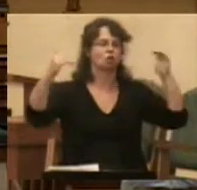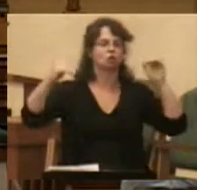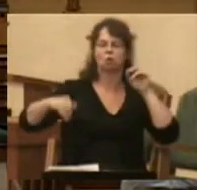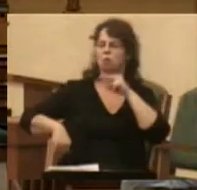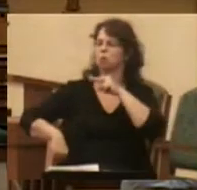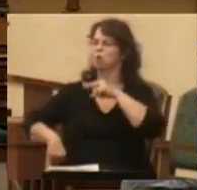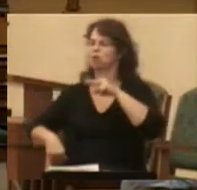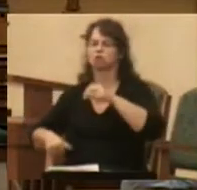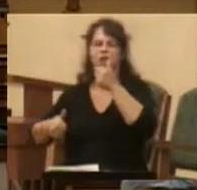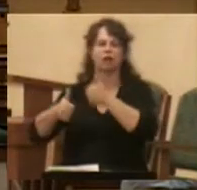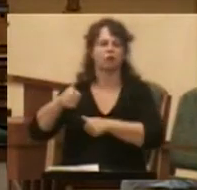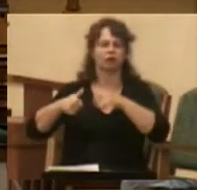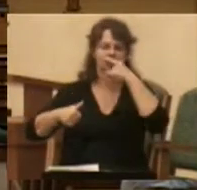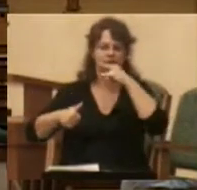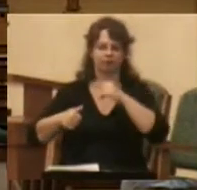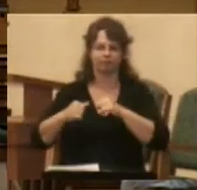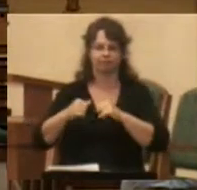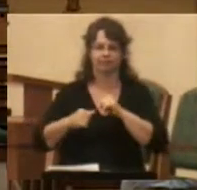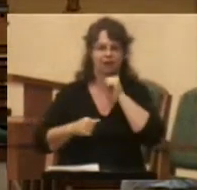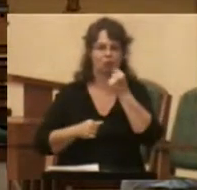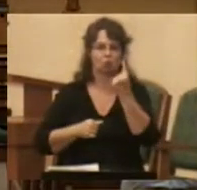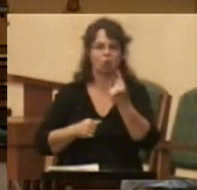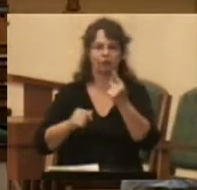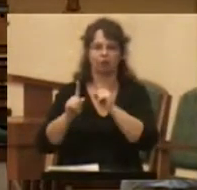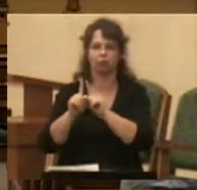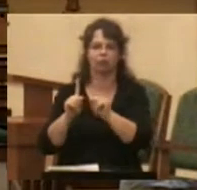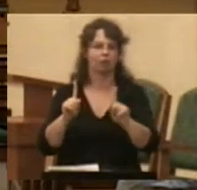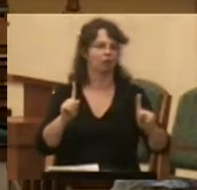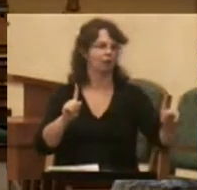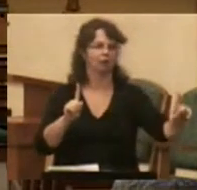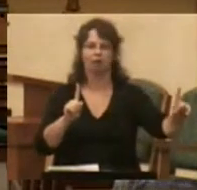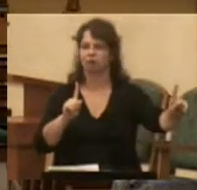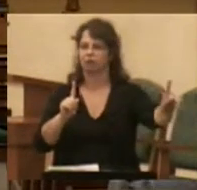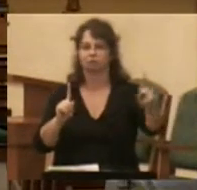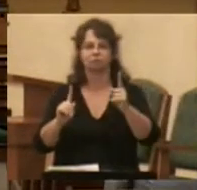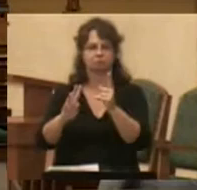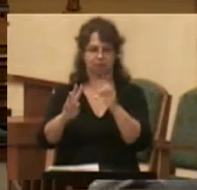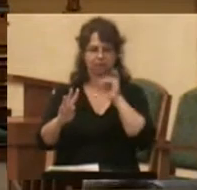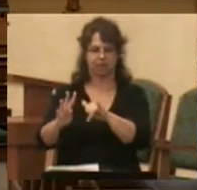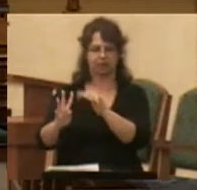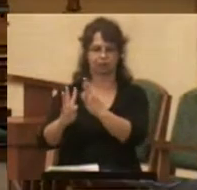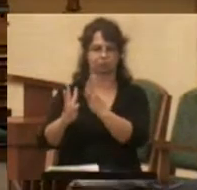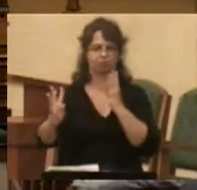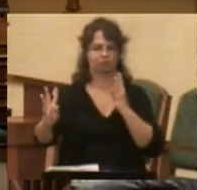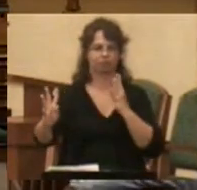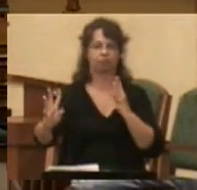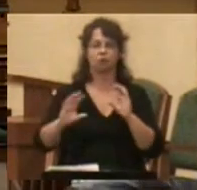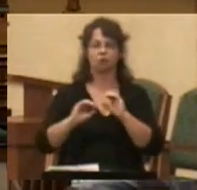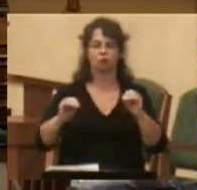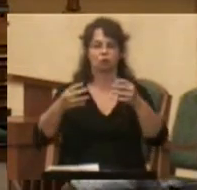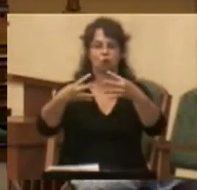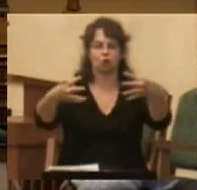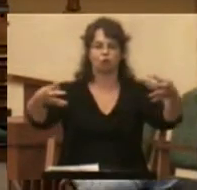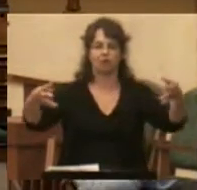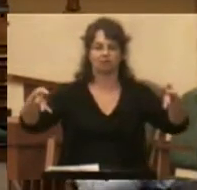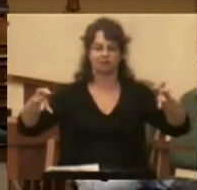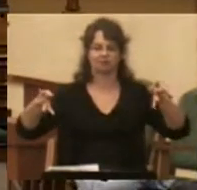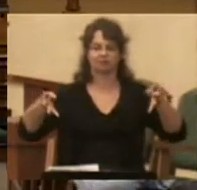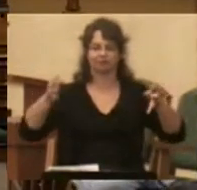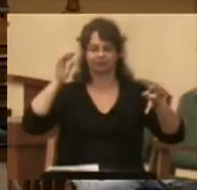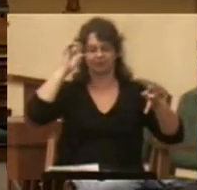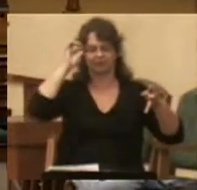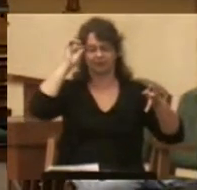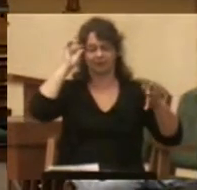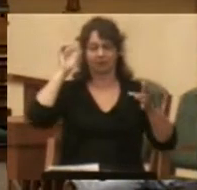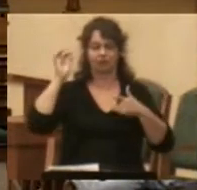there's not one student who strays away from the group? Because there is no fence, there is the illusion of freedom.